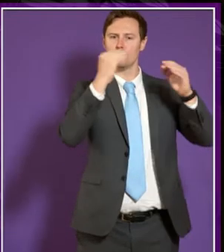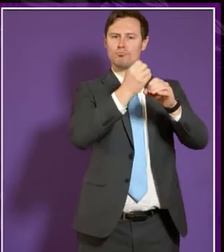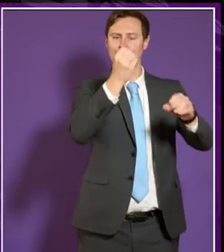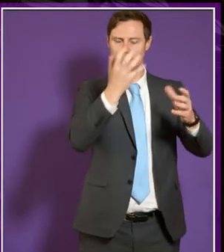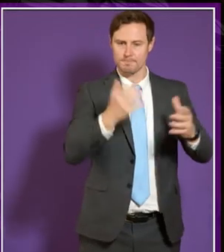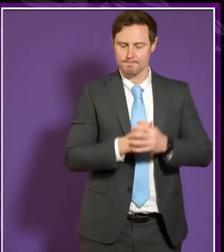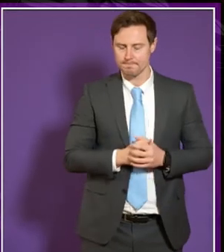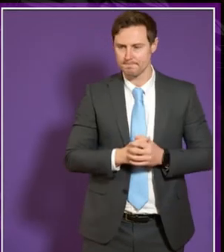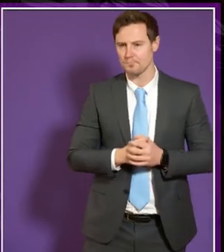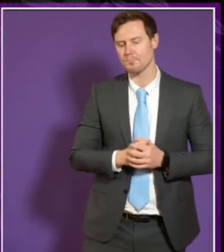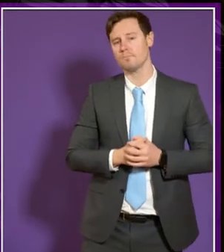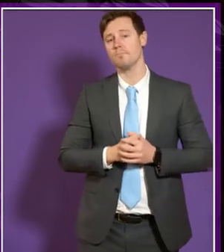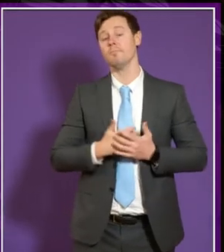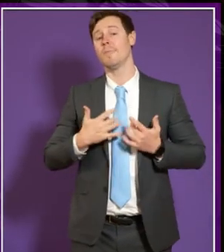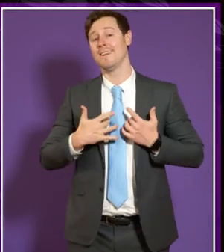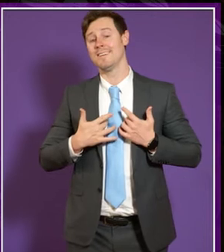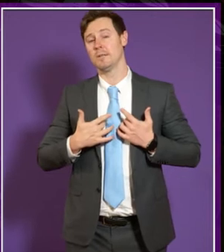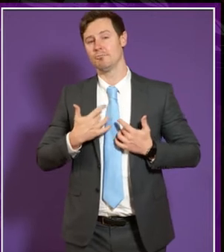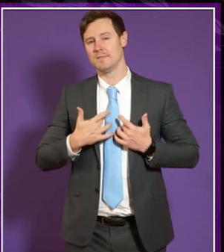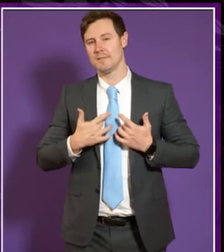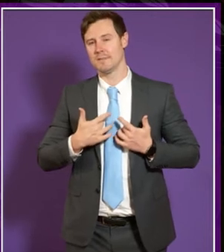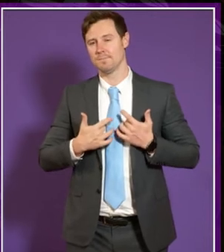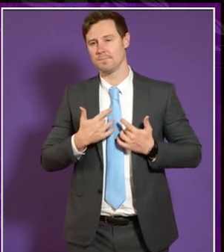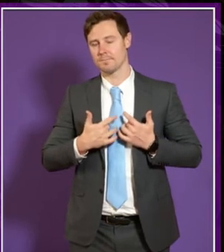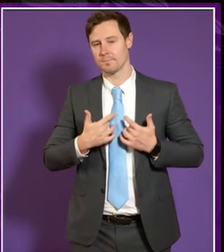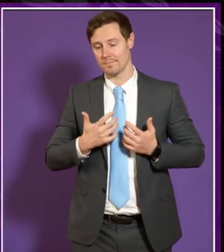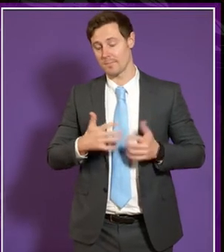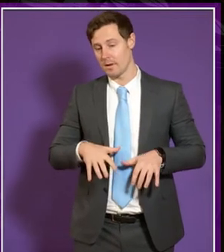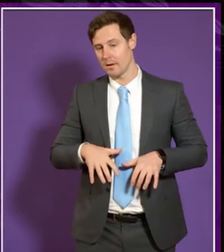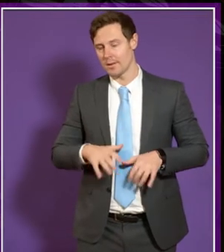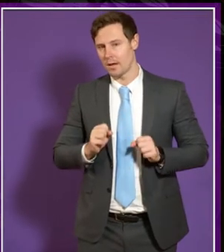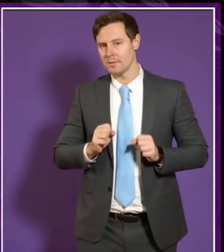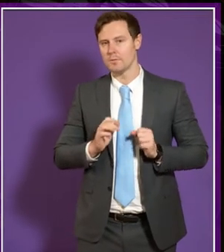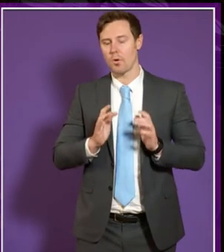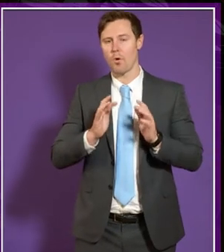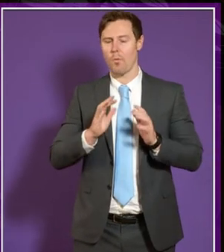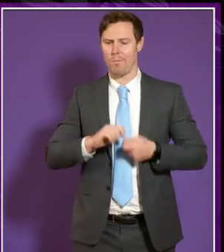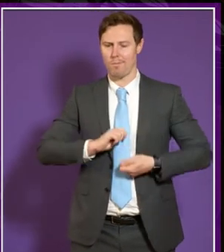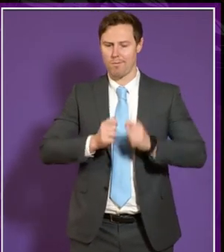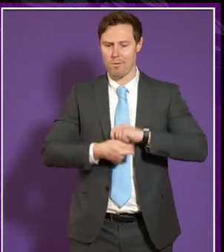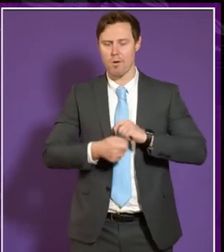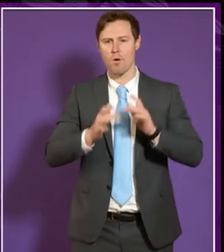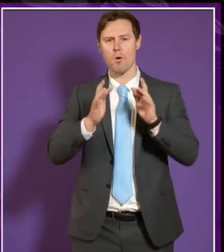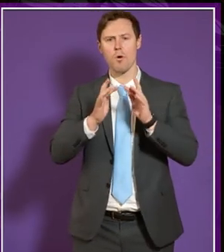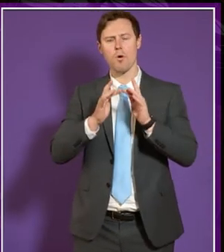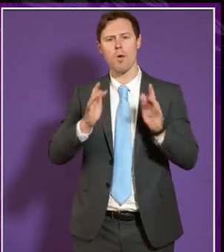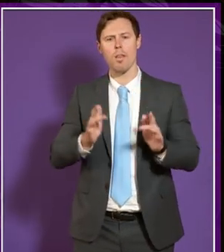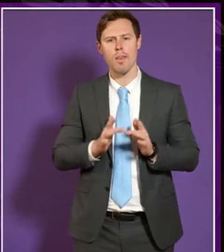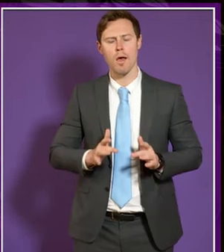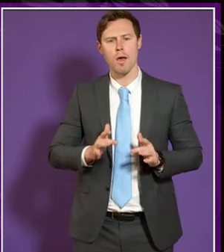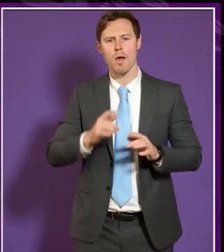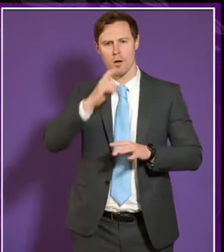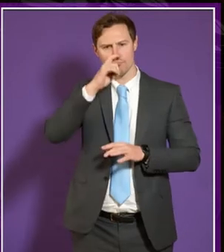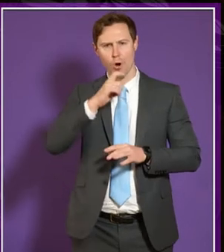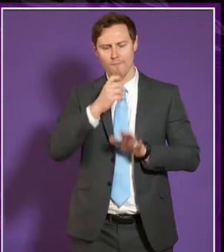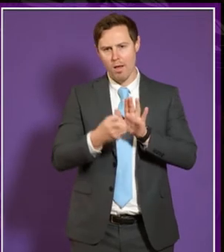we have um um developed uh a significant online profile mainly postgraduate level for